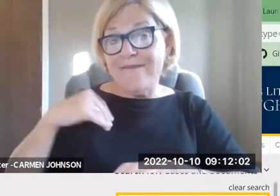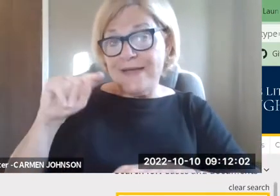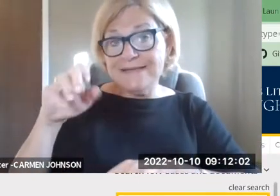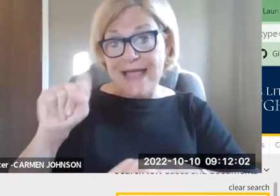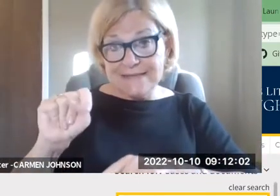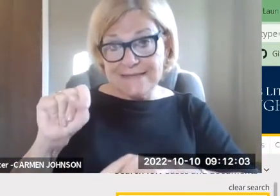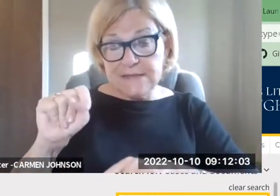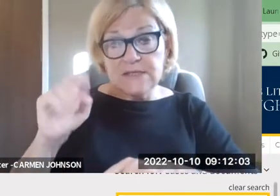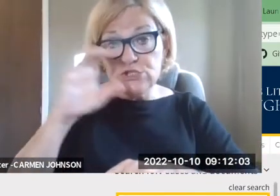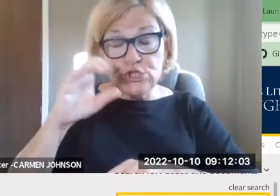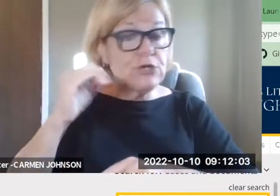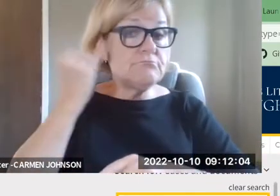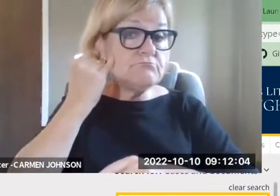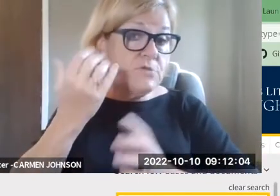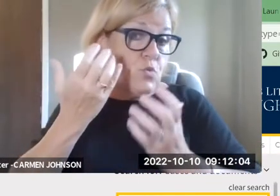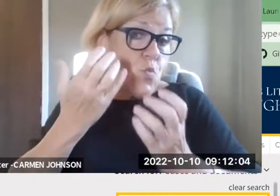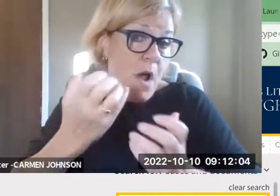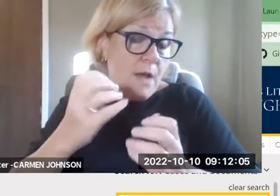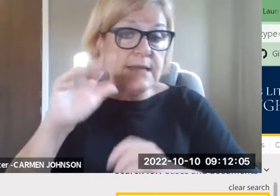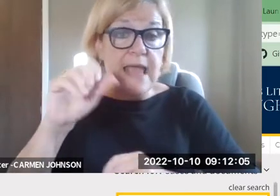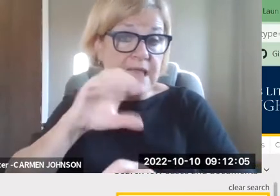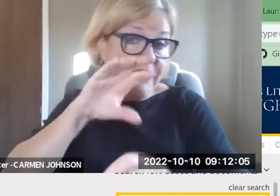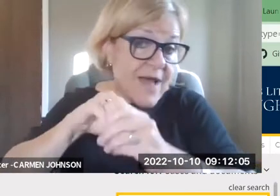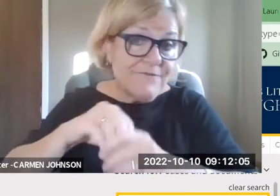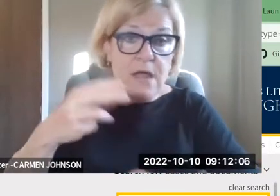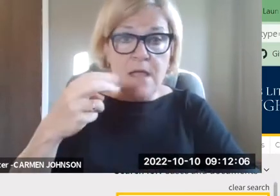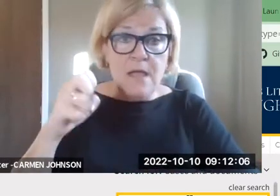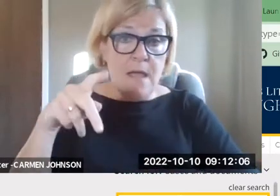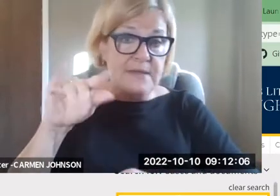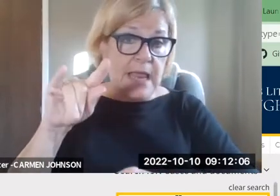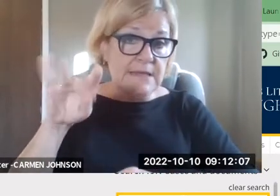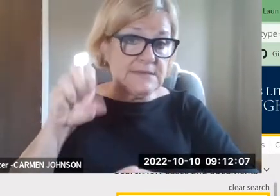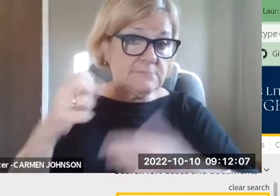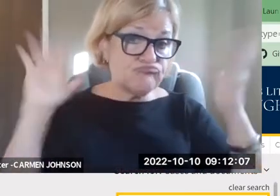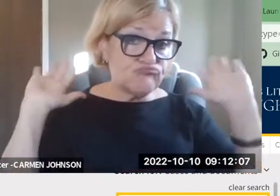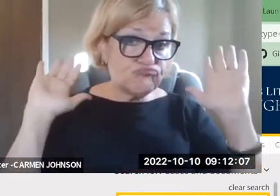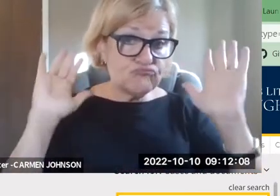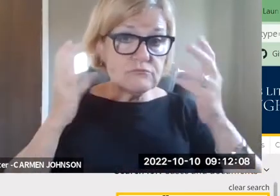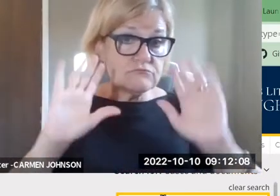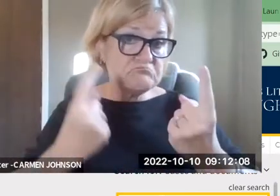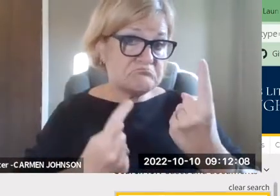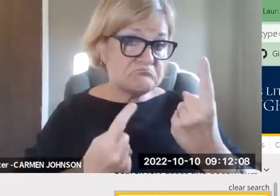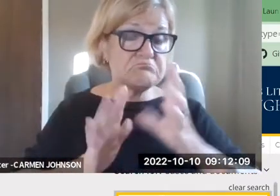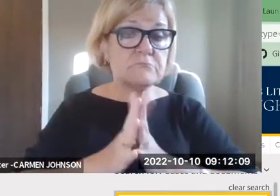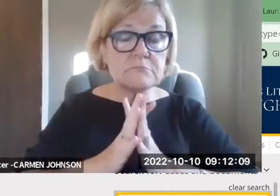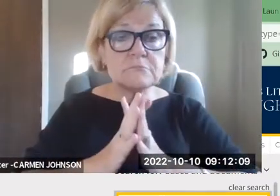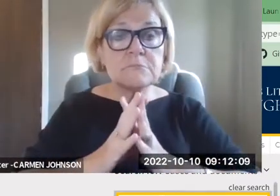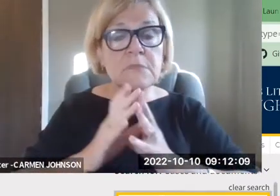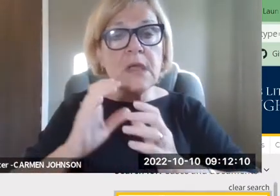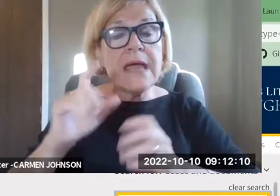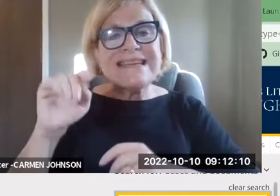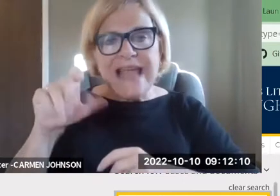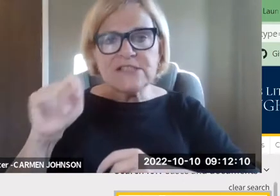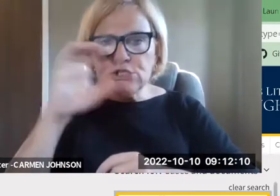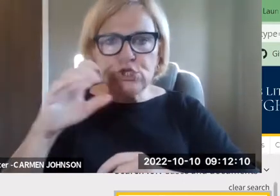you'll get cases involving that set of issues. Um, there's also a text search. So suppose you wanted to do this same thing, but you only want